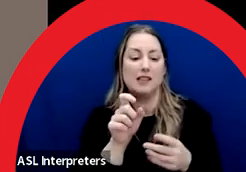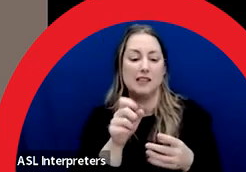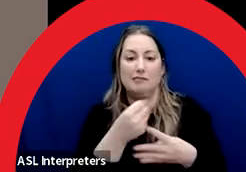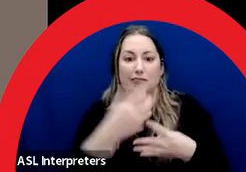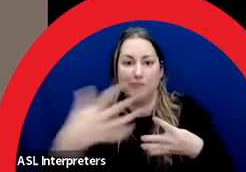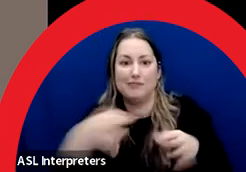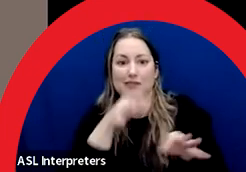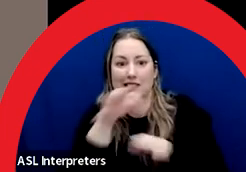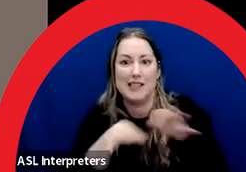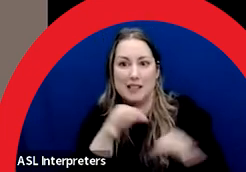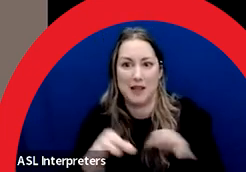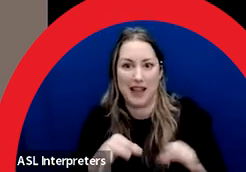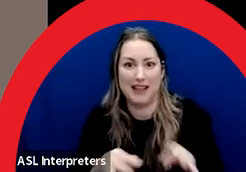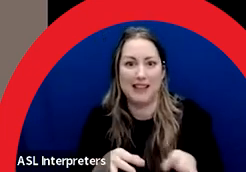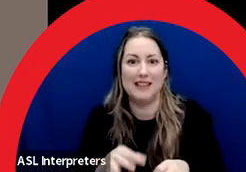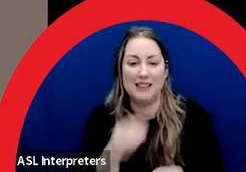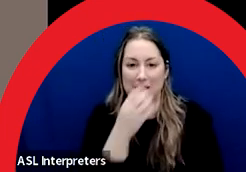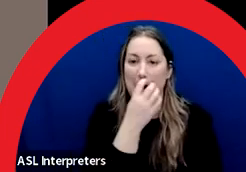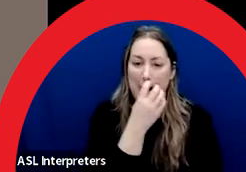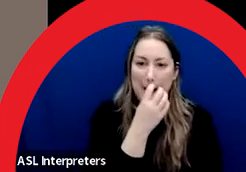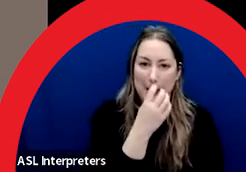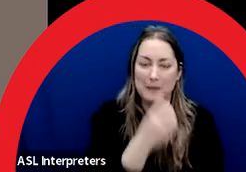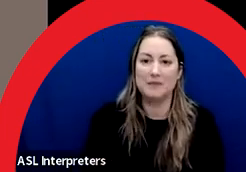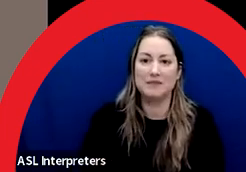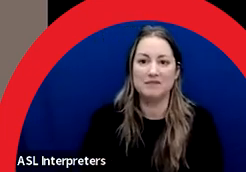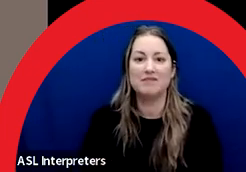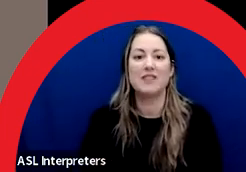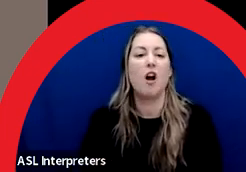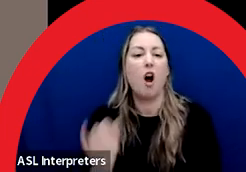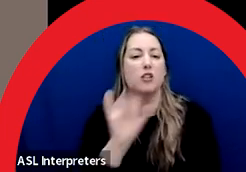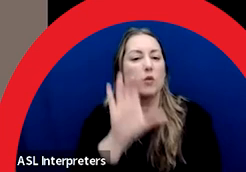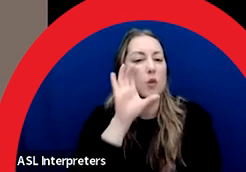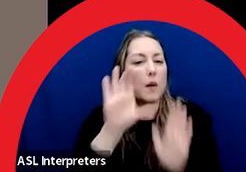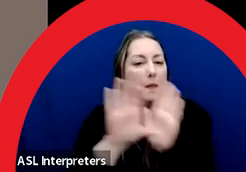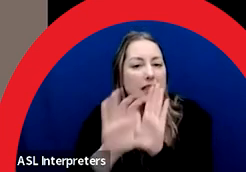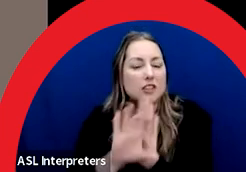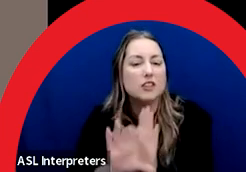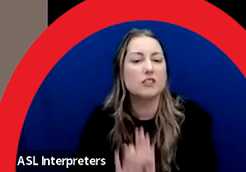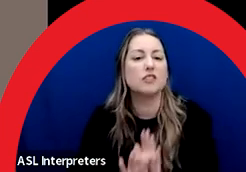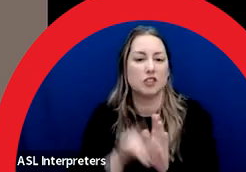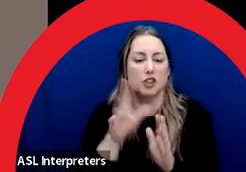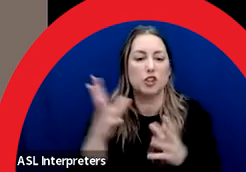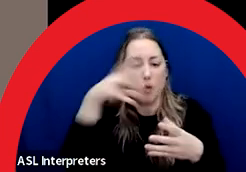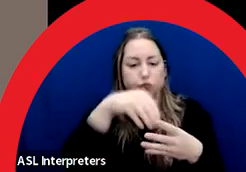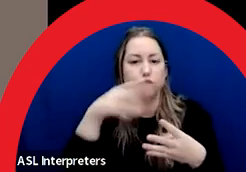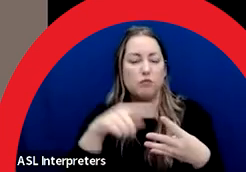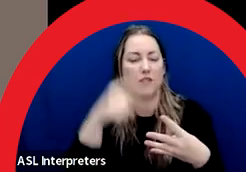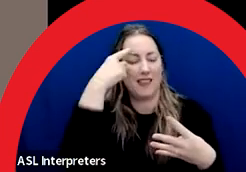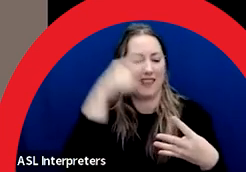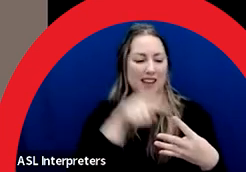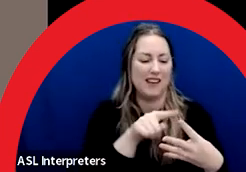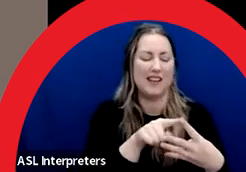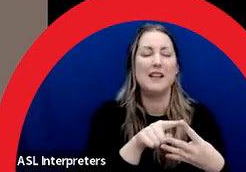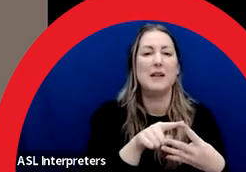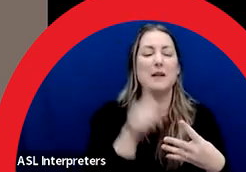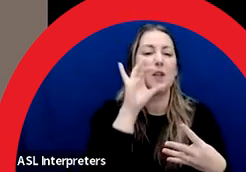Sorry, I should have said images there. You're supporting images and the image list. So what do I mean by a question?